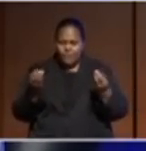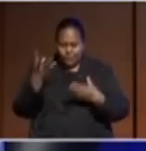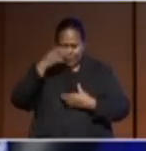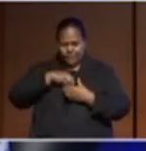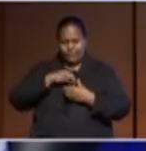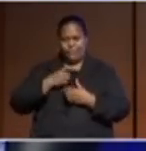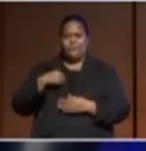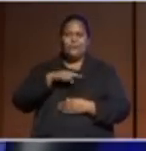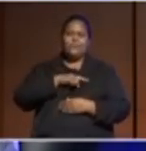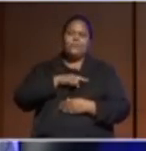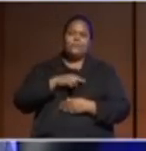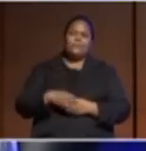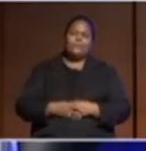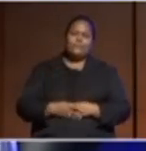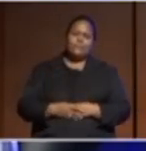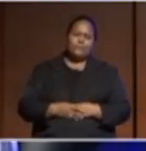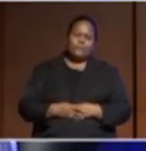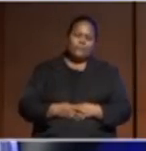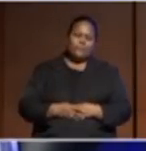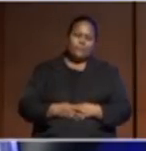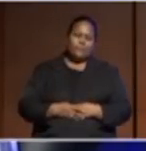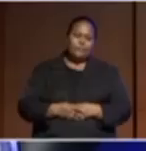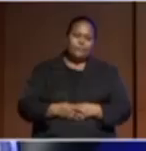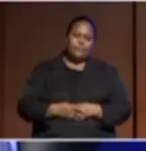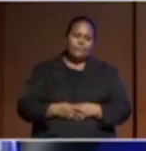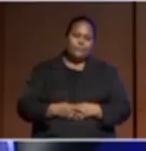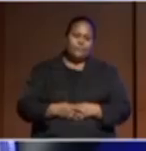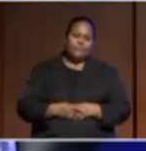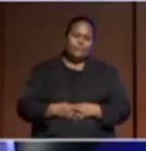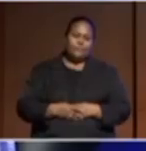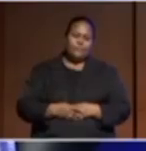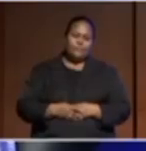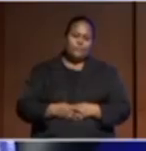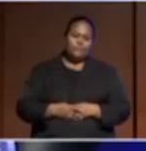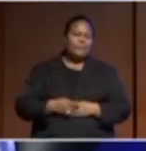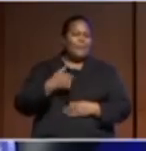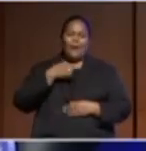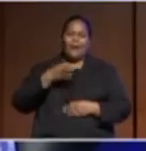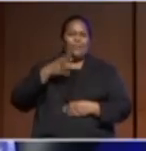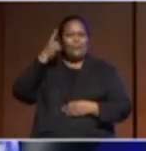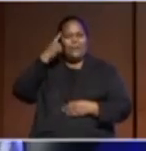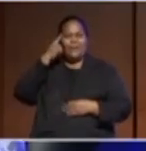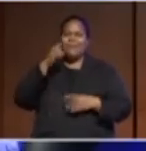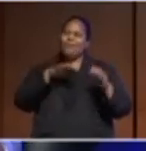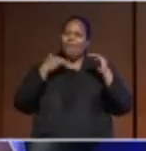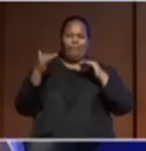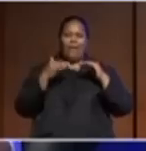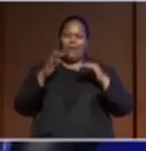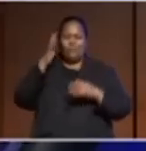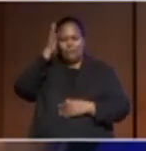Because I don't think it's a fair reflection on our societies, you know, that